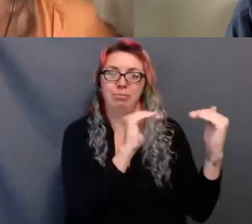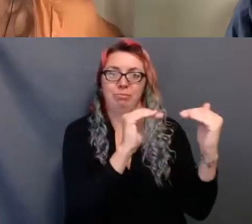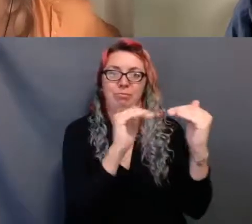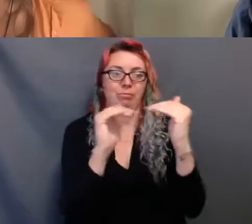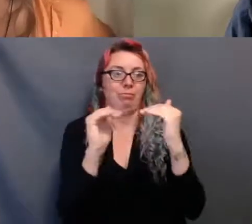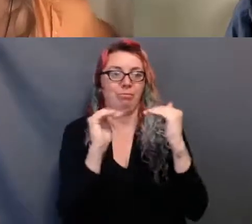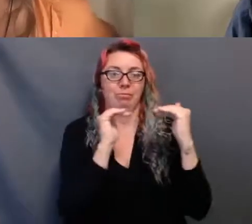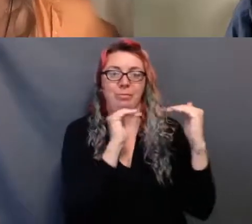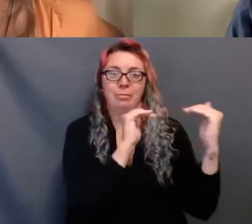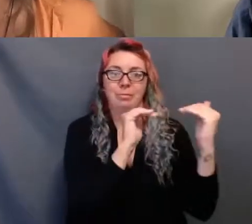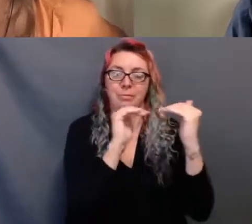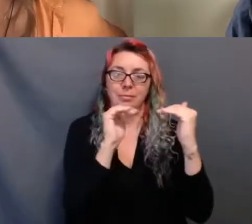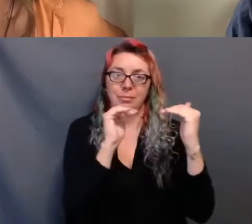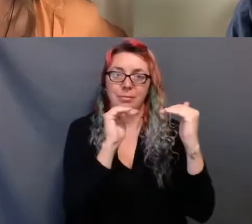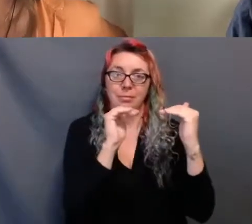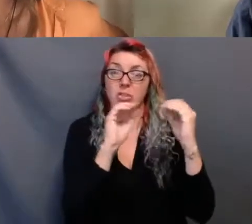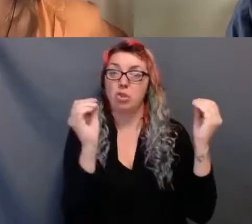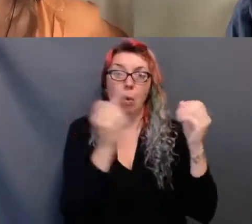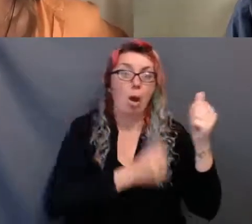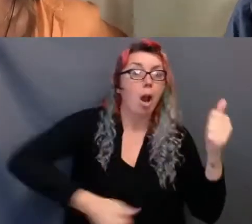has a hierarchy over another.